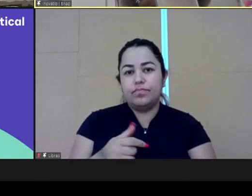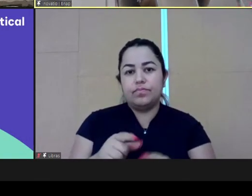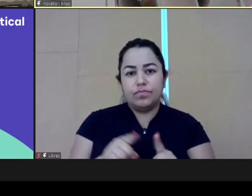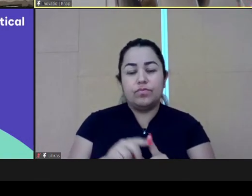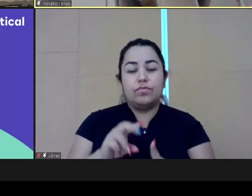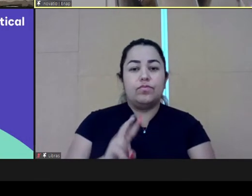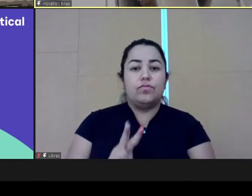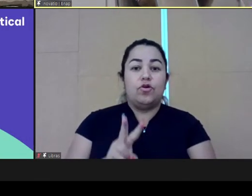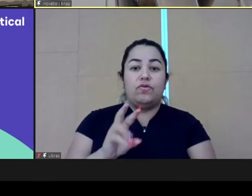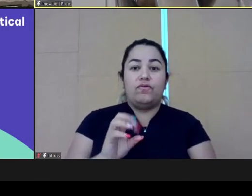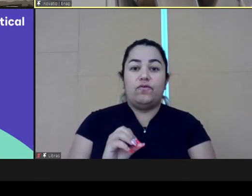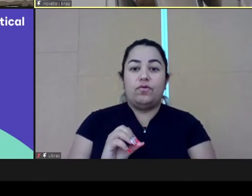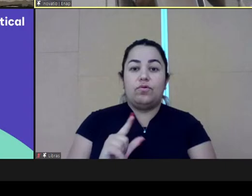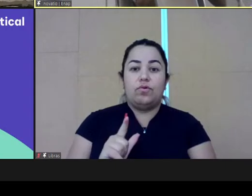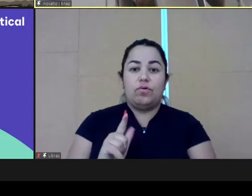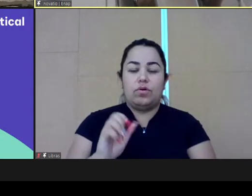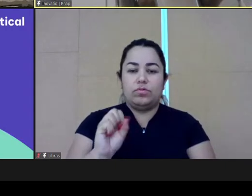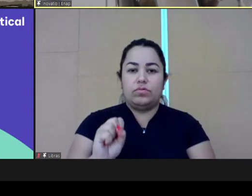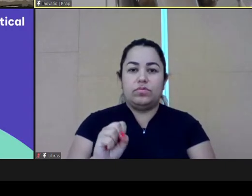the guards and the vanguards.